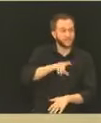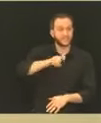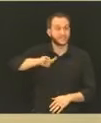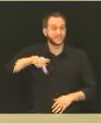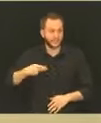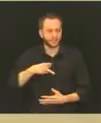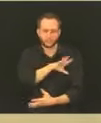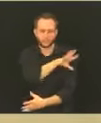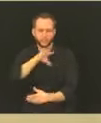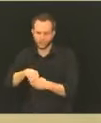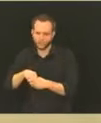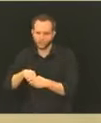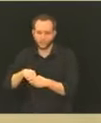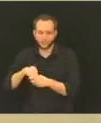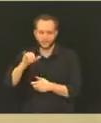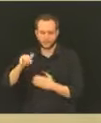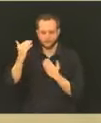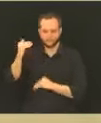book an appointment.